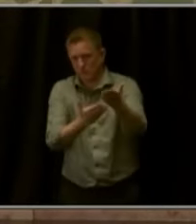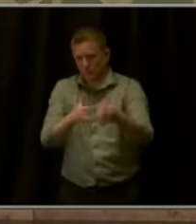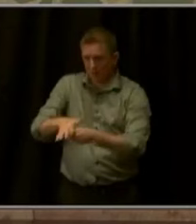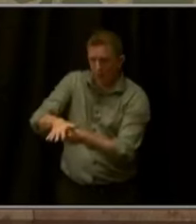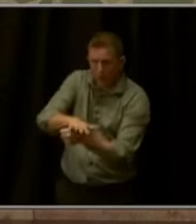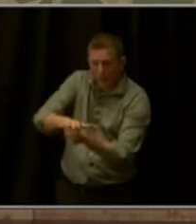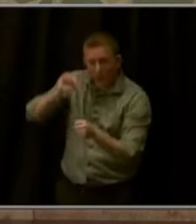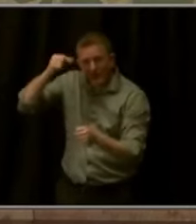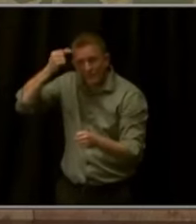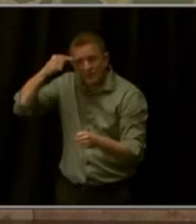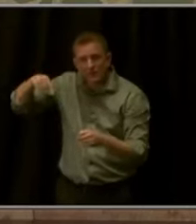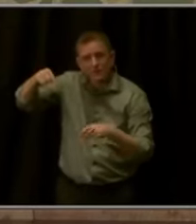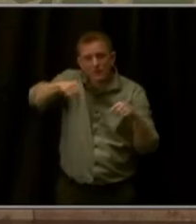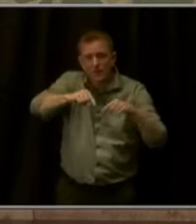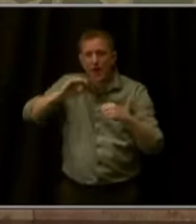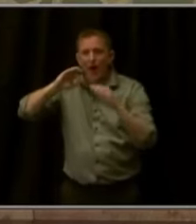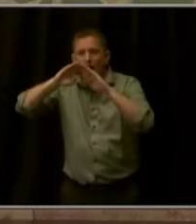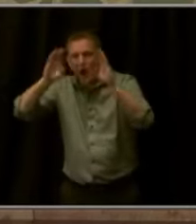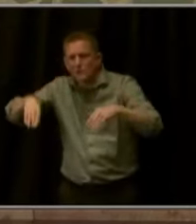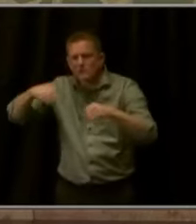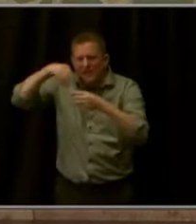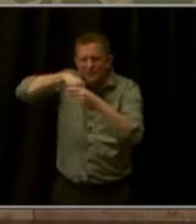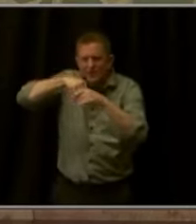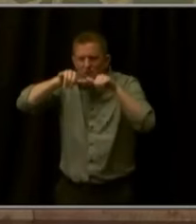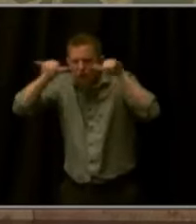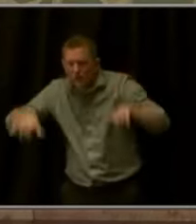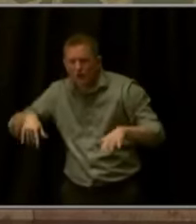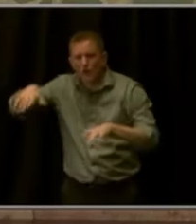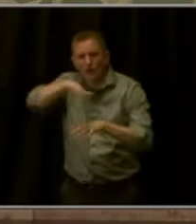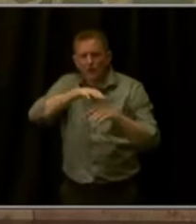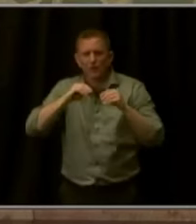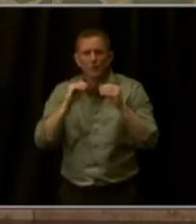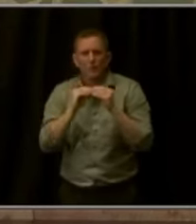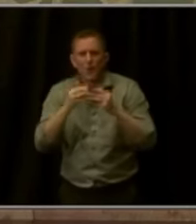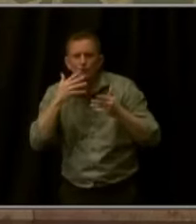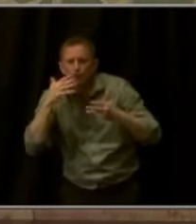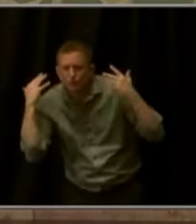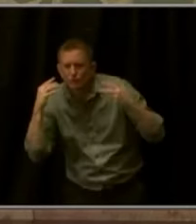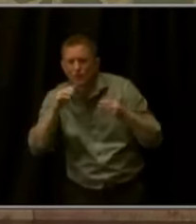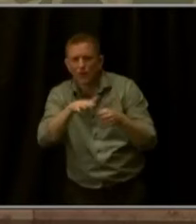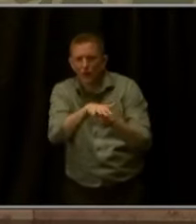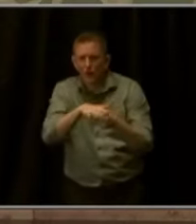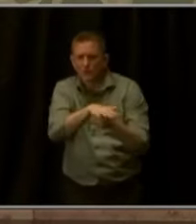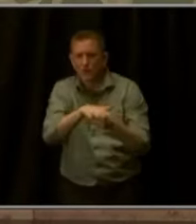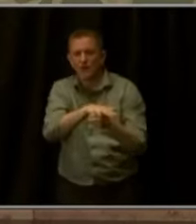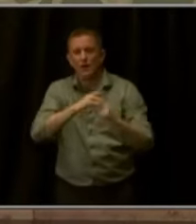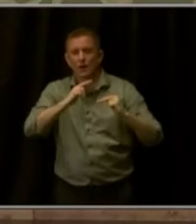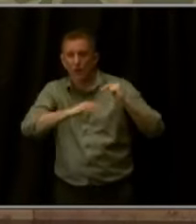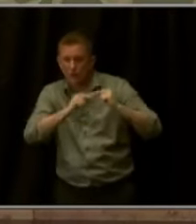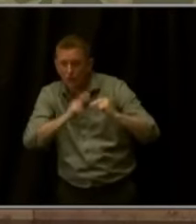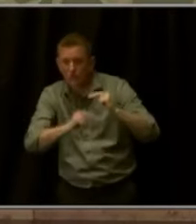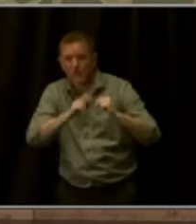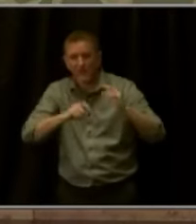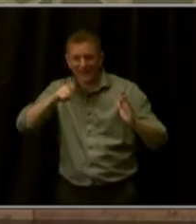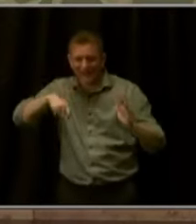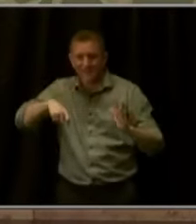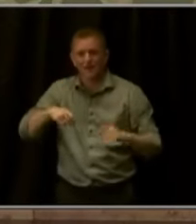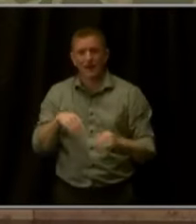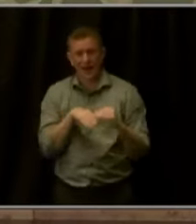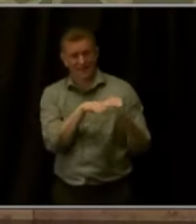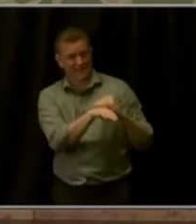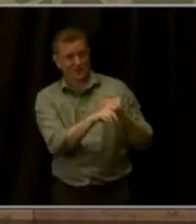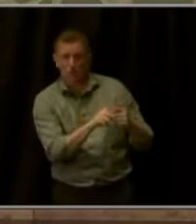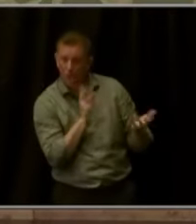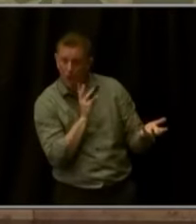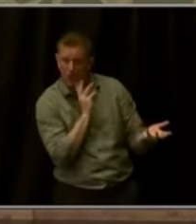in transit-oriented neighborhoods by addressing construction hurdles like access to water, aging sewage and stormwater